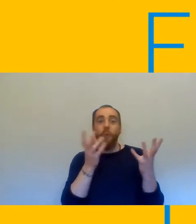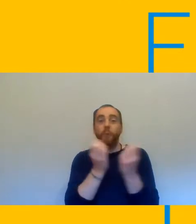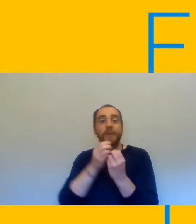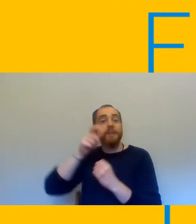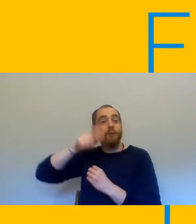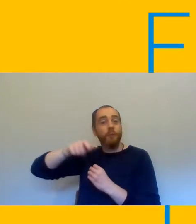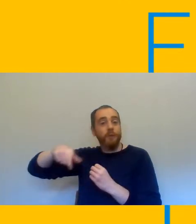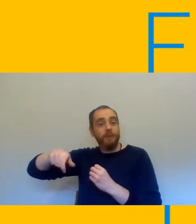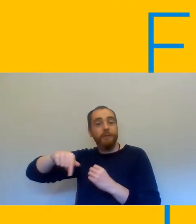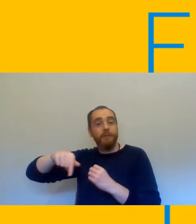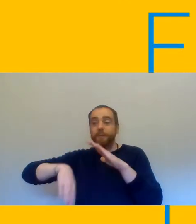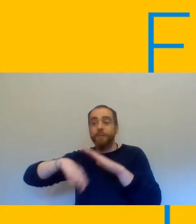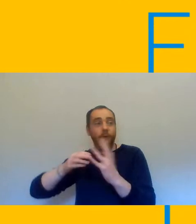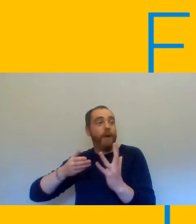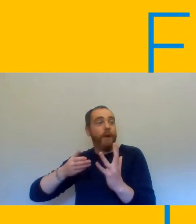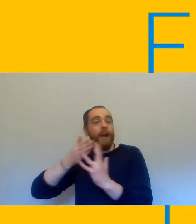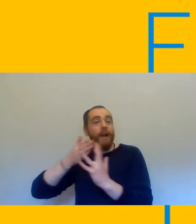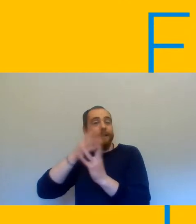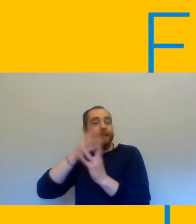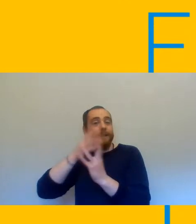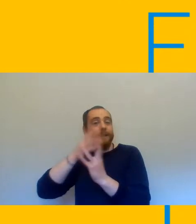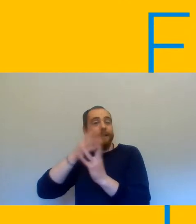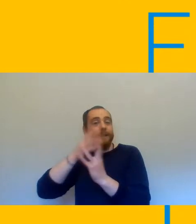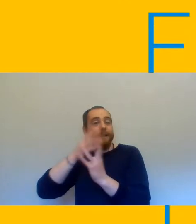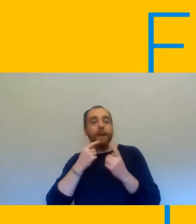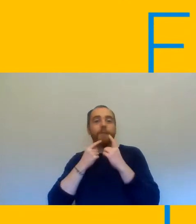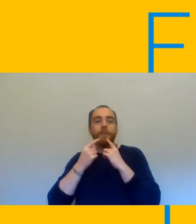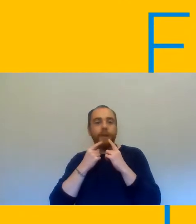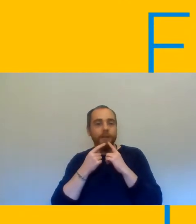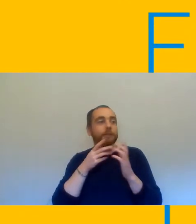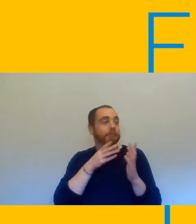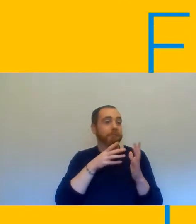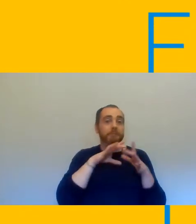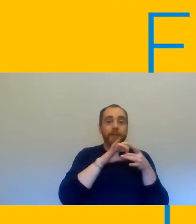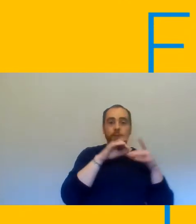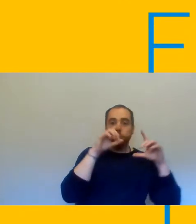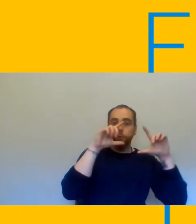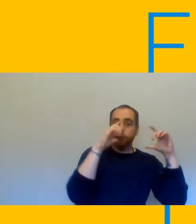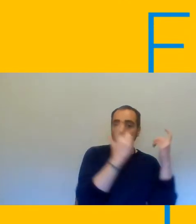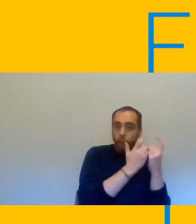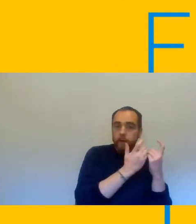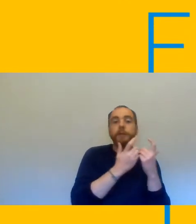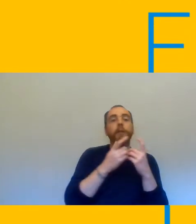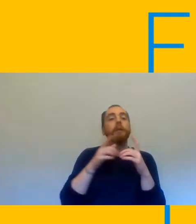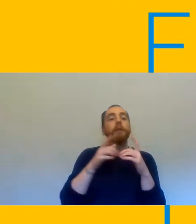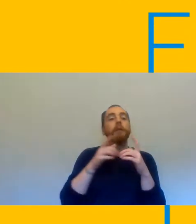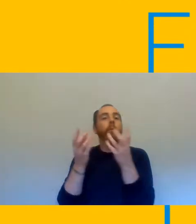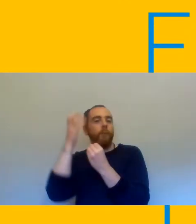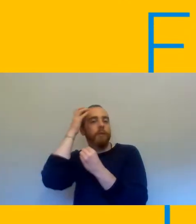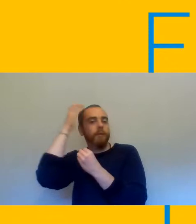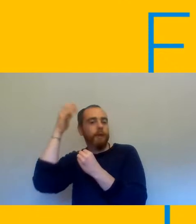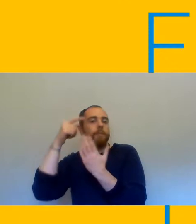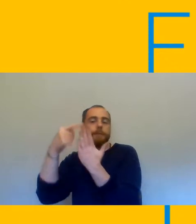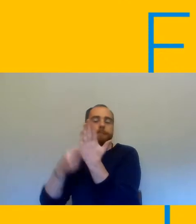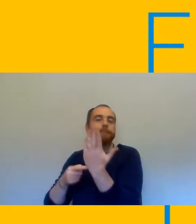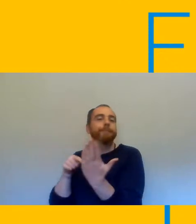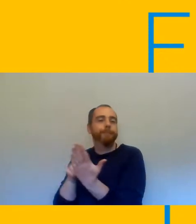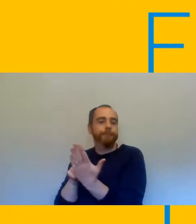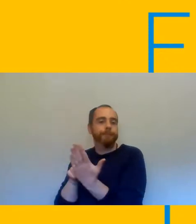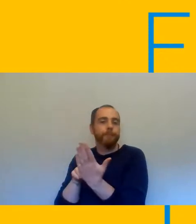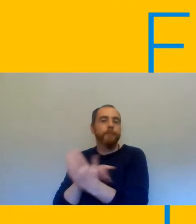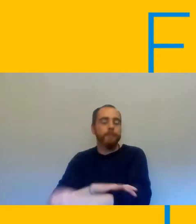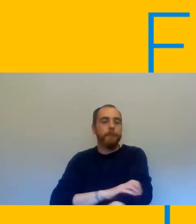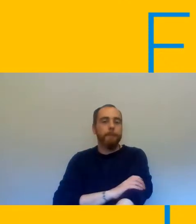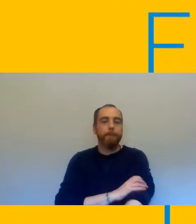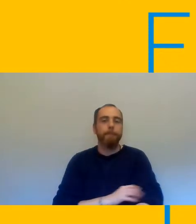so that's a generic picture and some of the things i think we really need to consider going forward genetically with our um with our